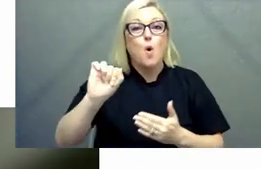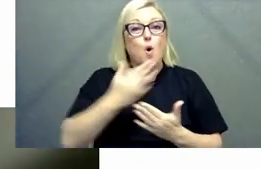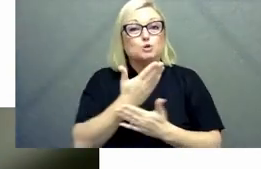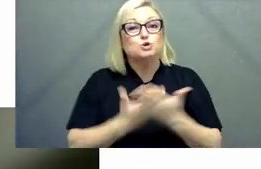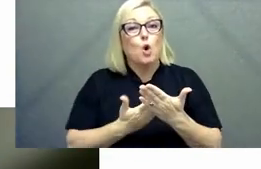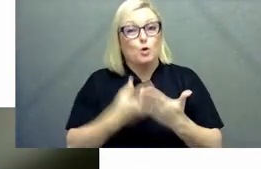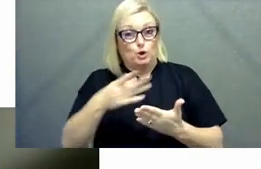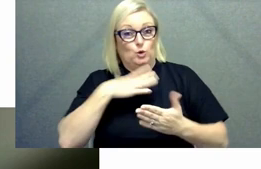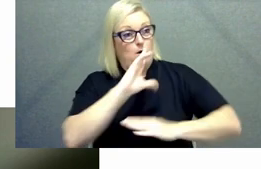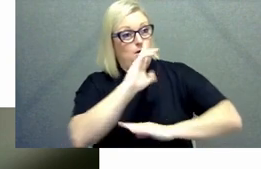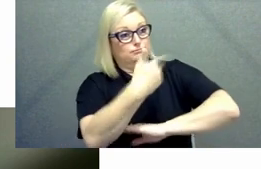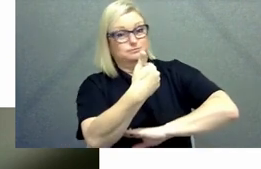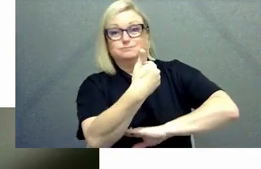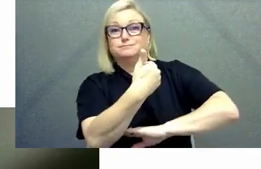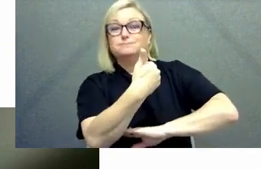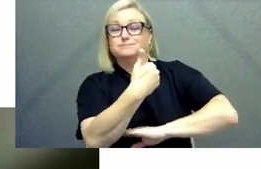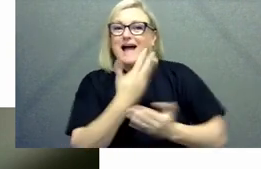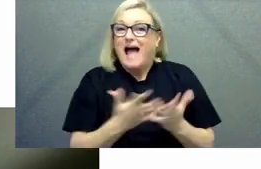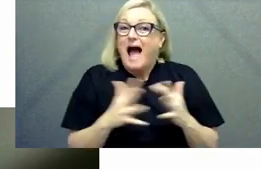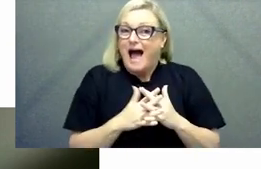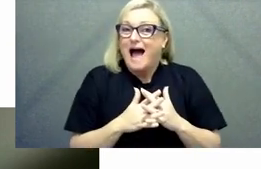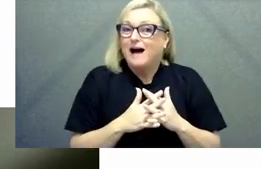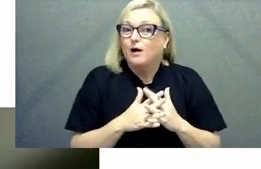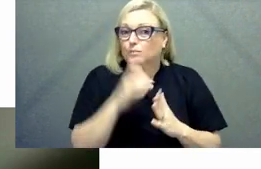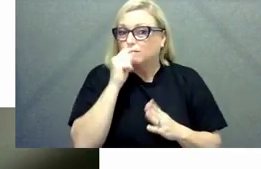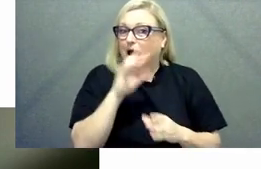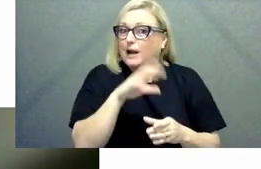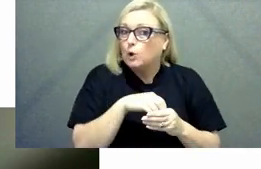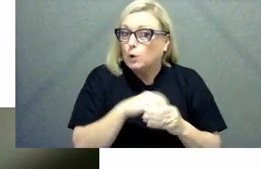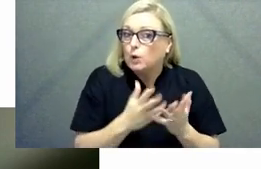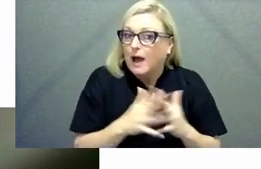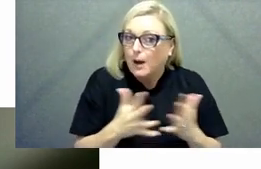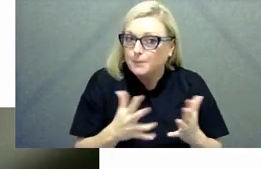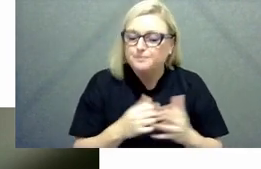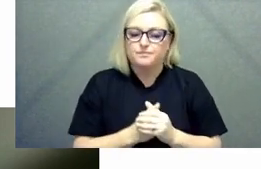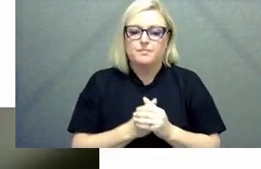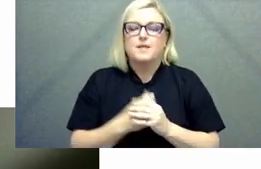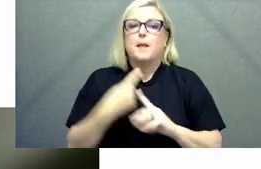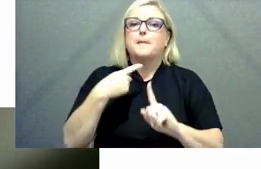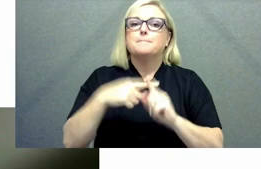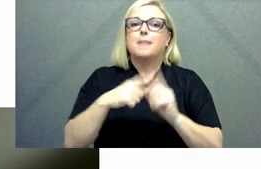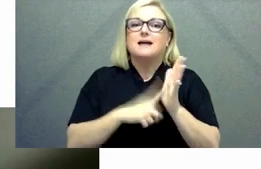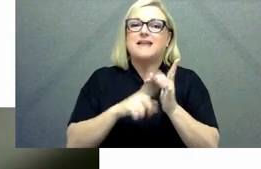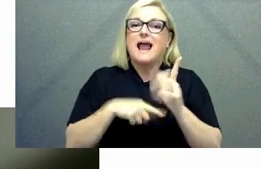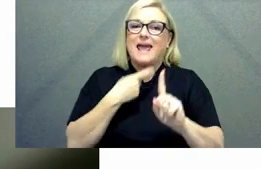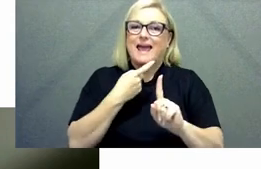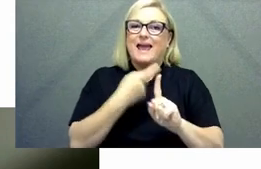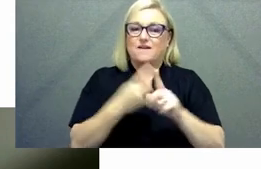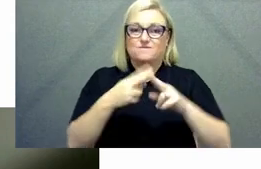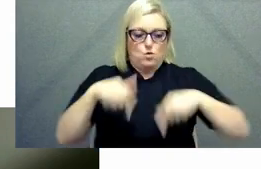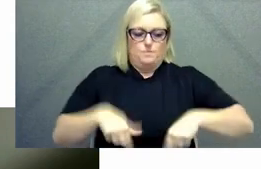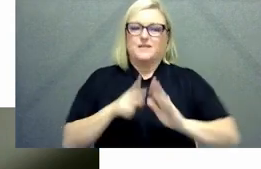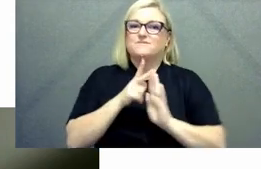aps like the stories we saw earlier today it will also have a link to the recording of today's session